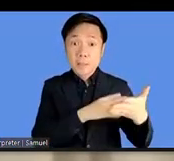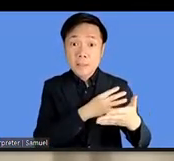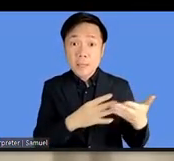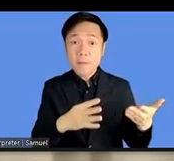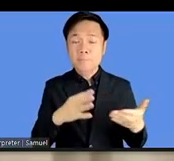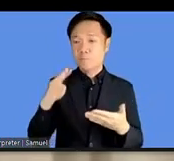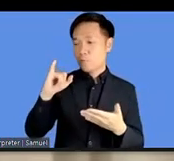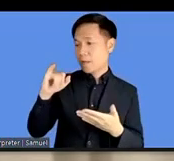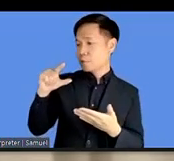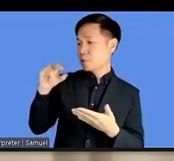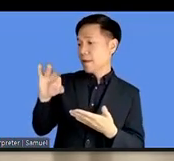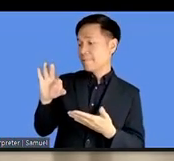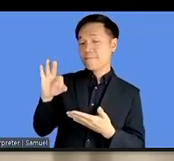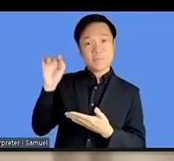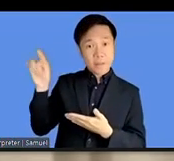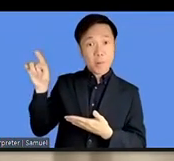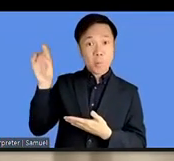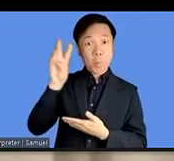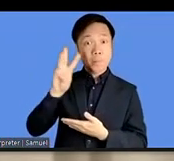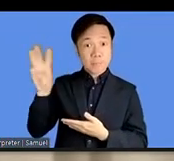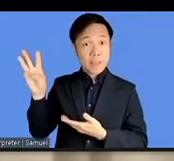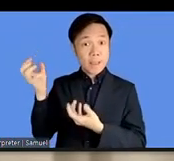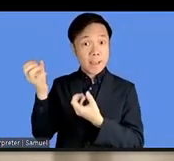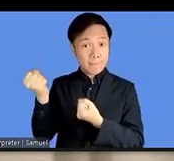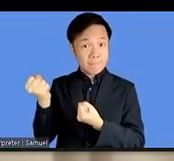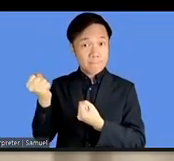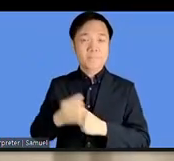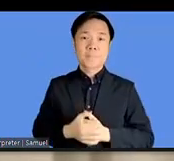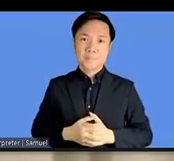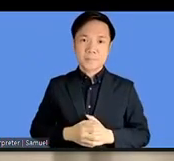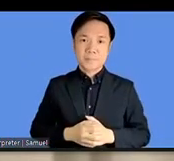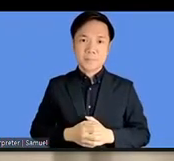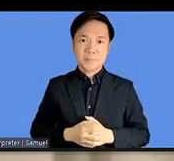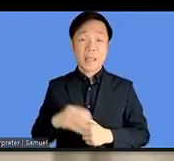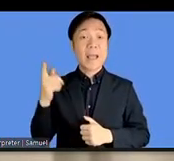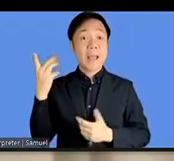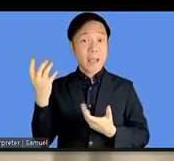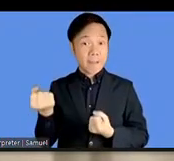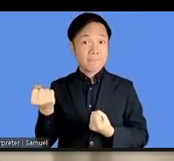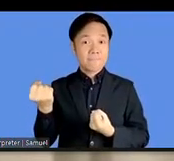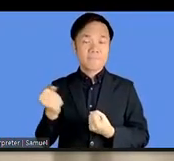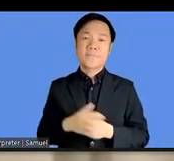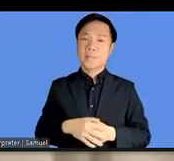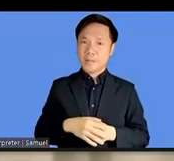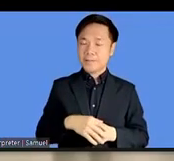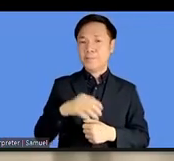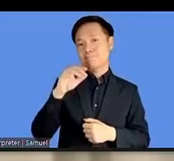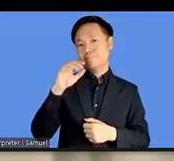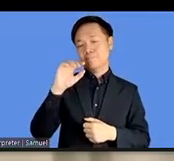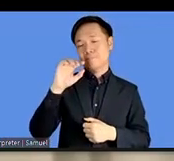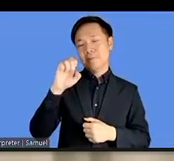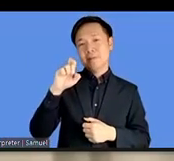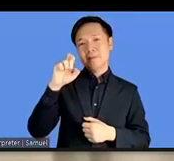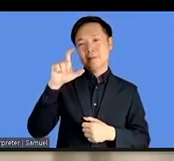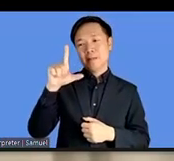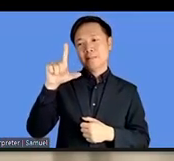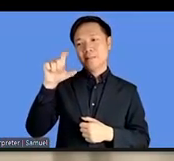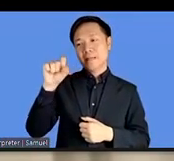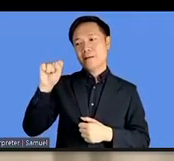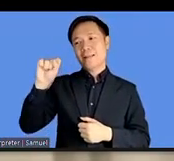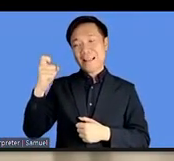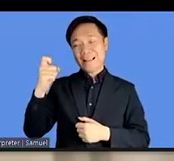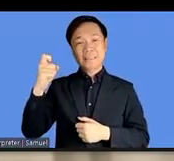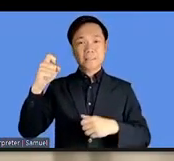website which has uh excel file so if i open that sometimes while going through it